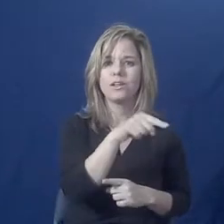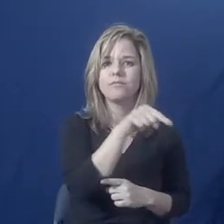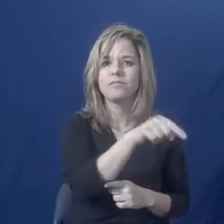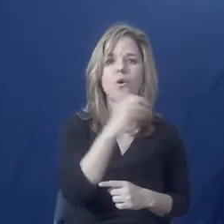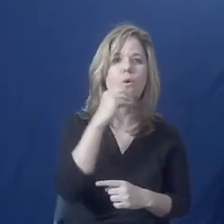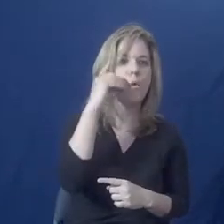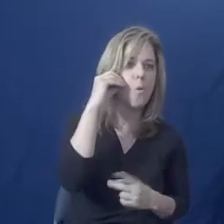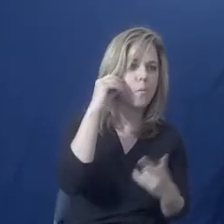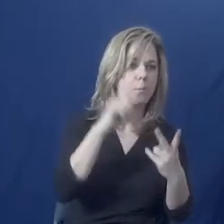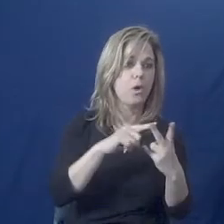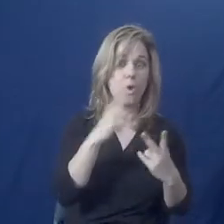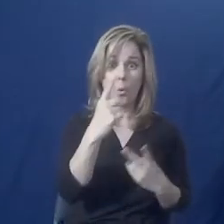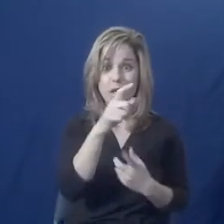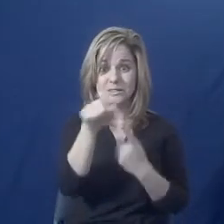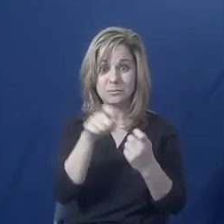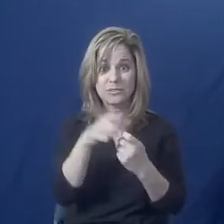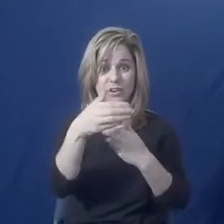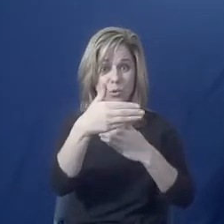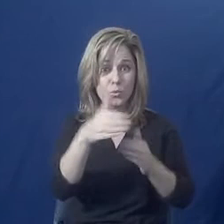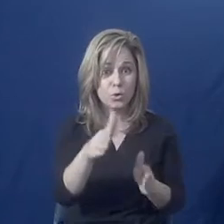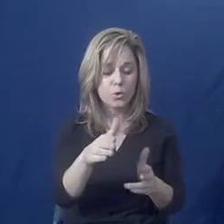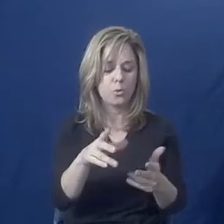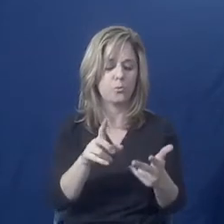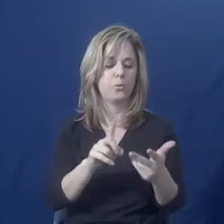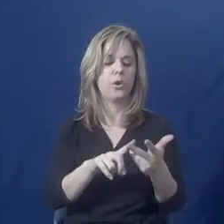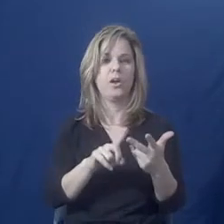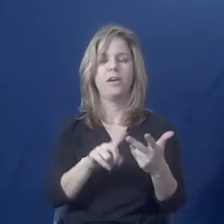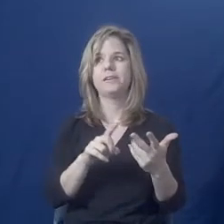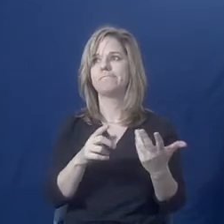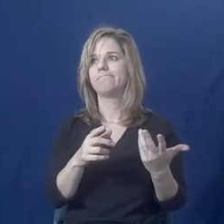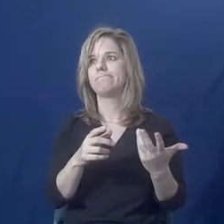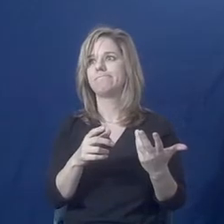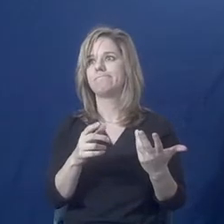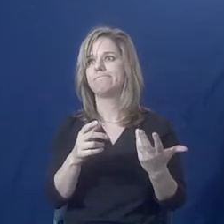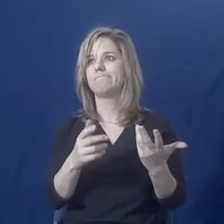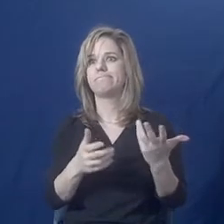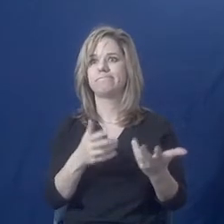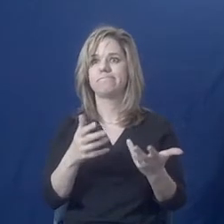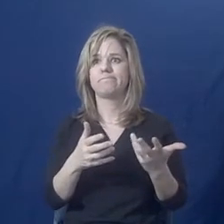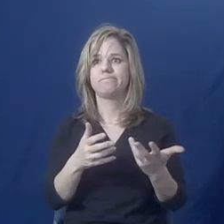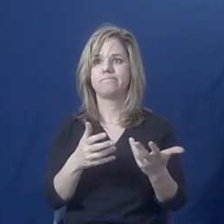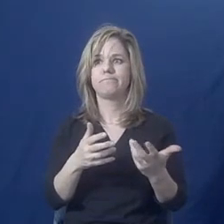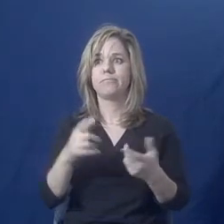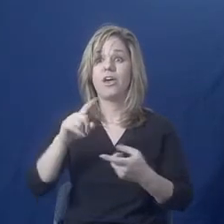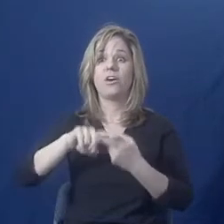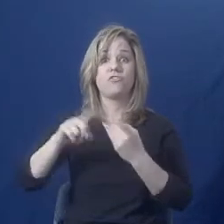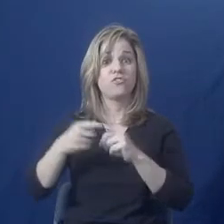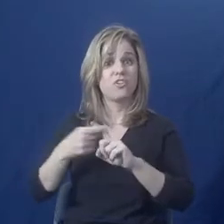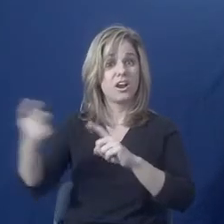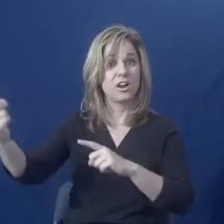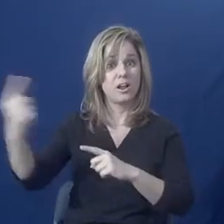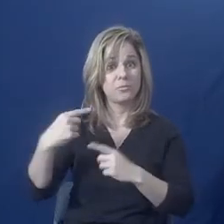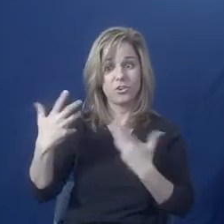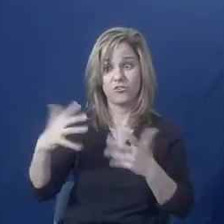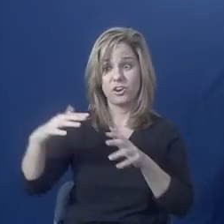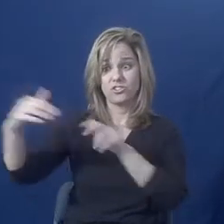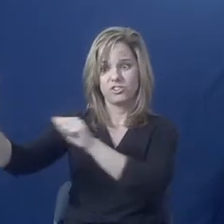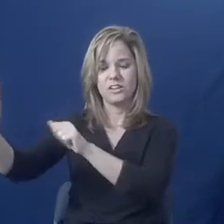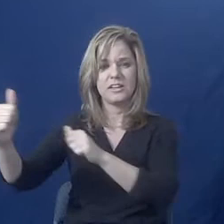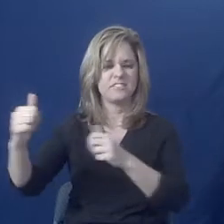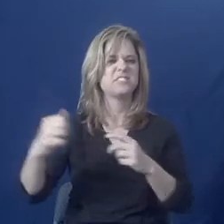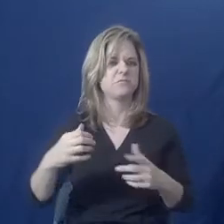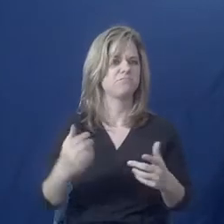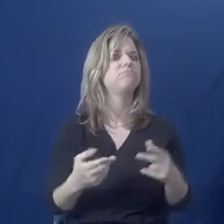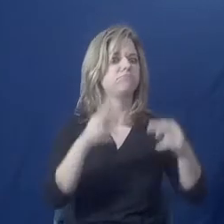in the home? Does it happen only after a friend comes over? Does it increase